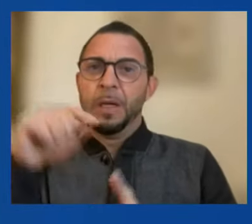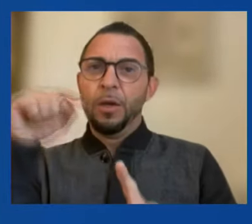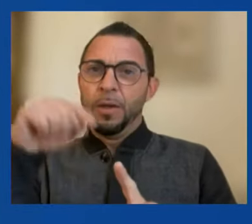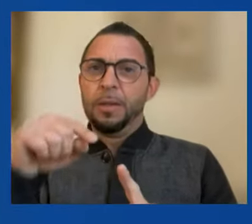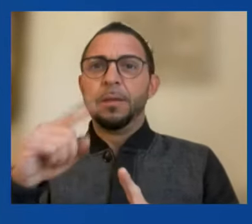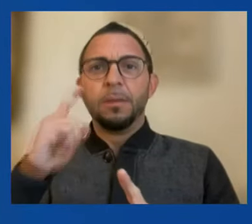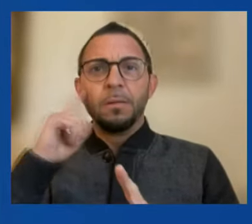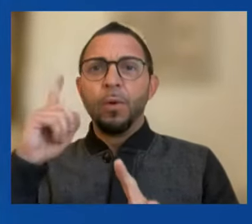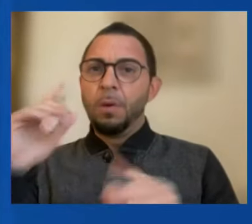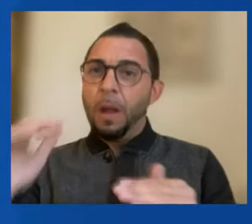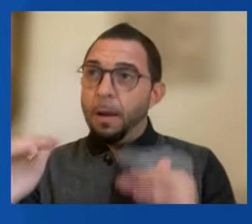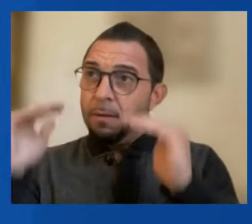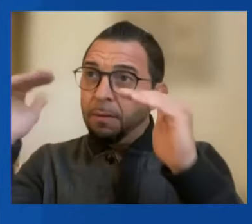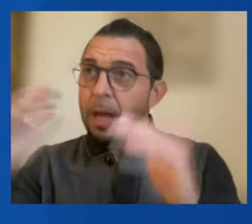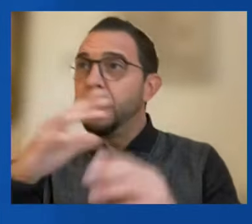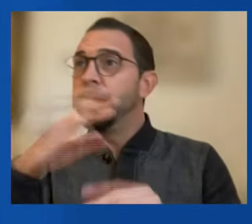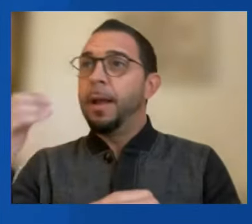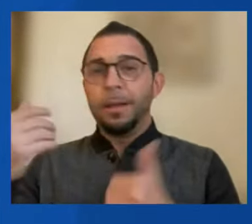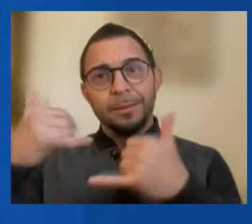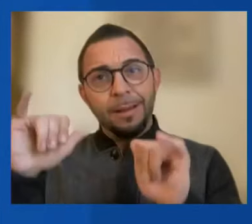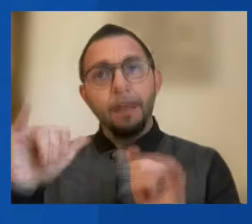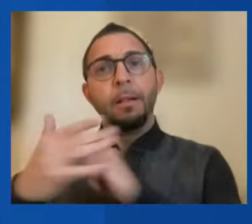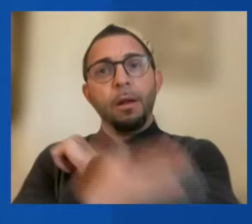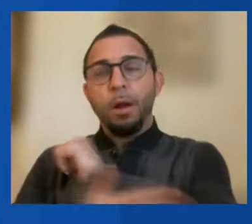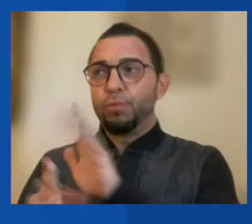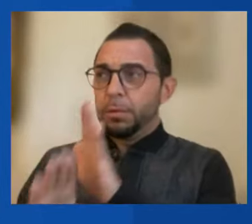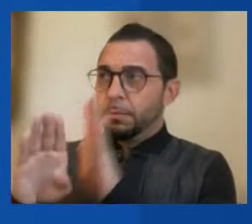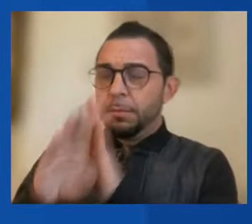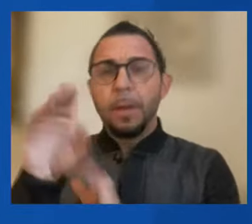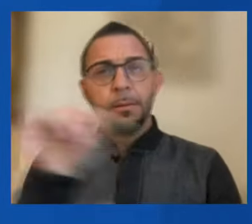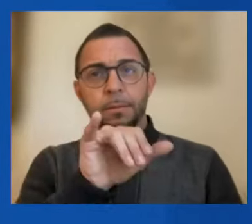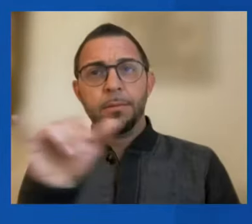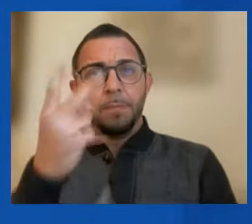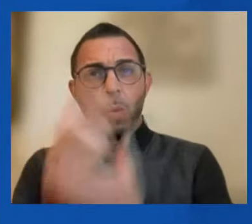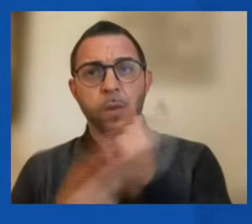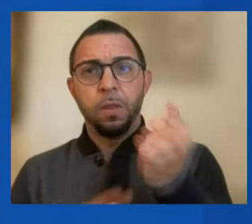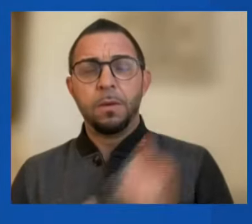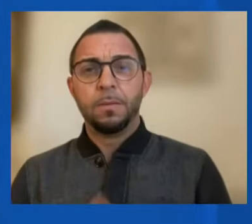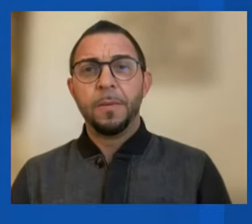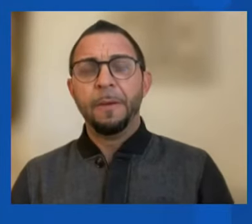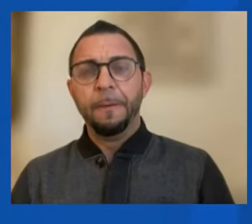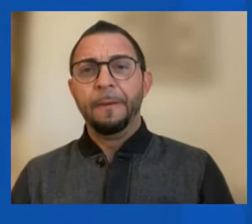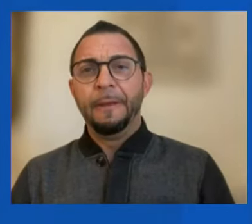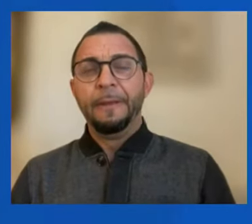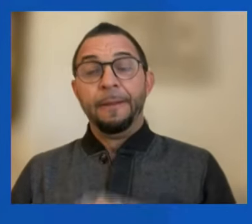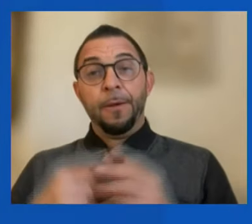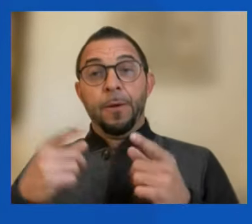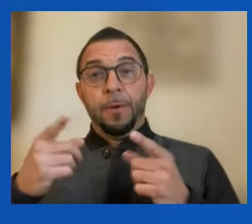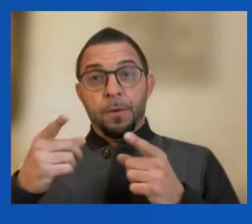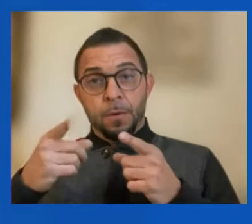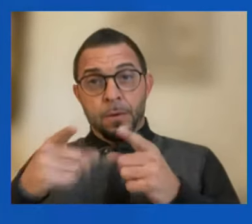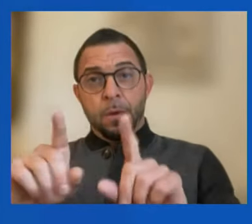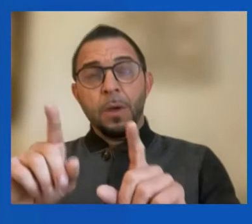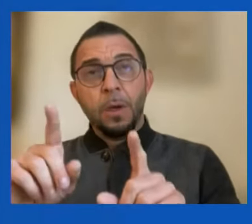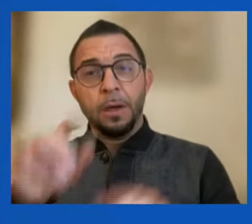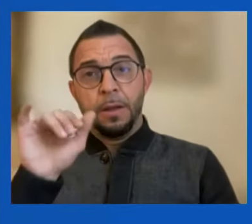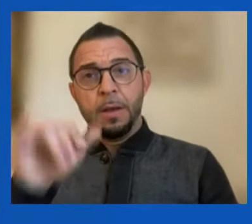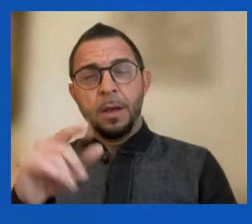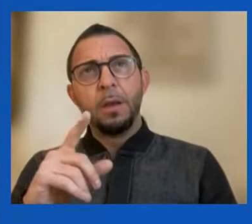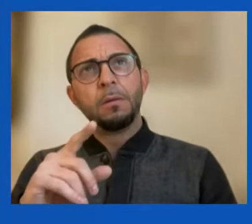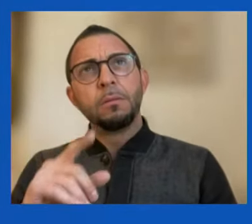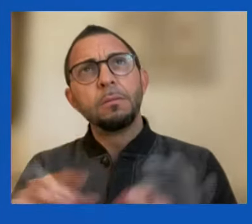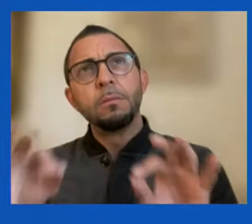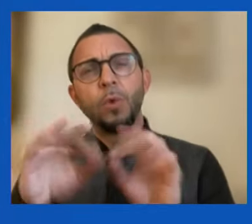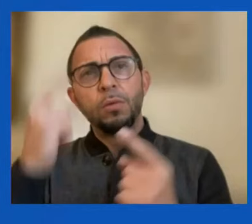and developing countries alike. As we do so, it's worth considering the breadth of